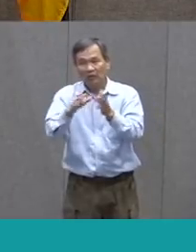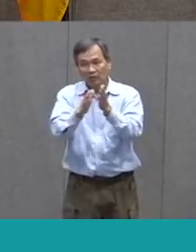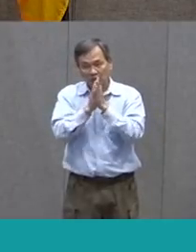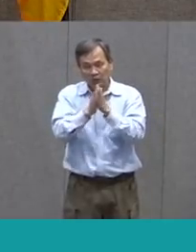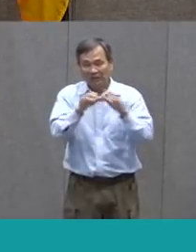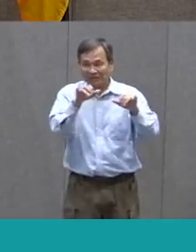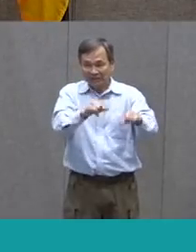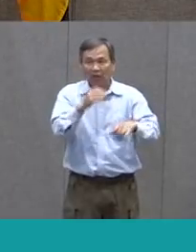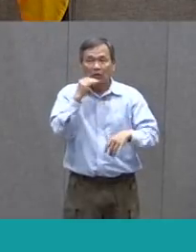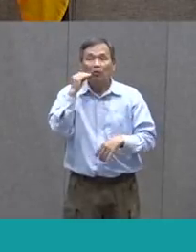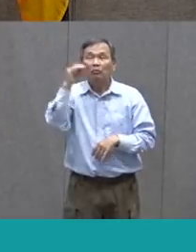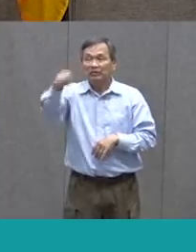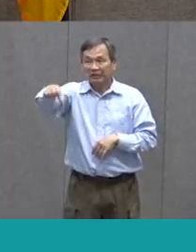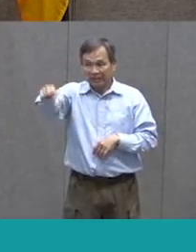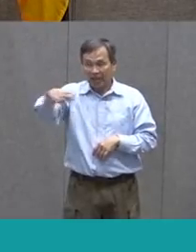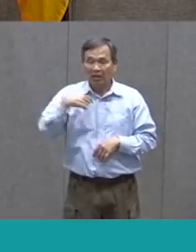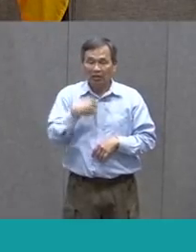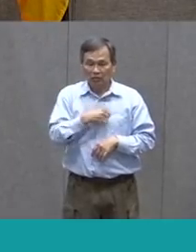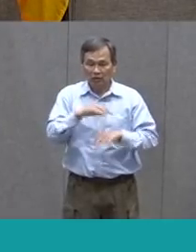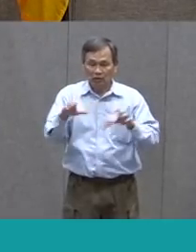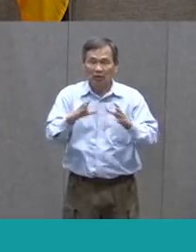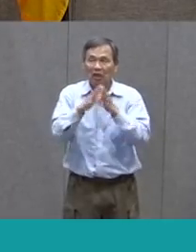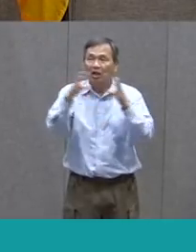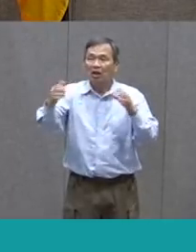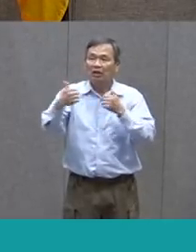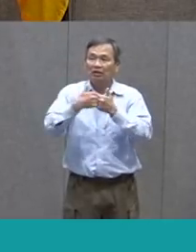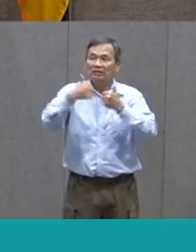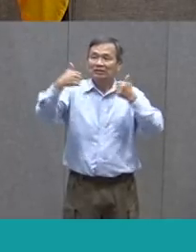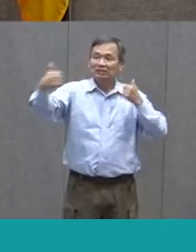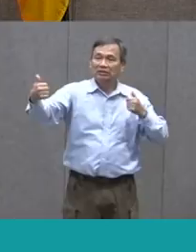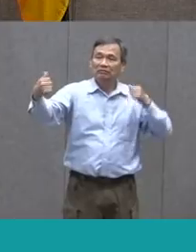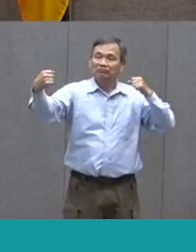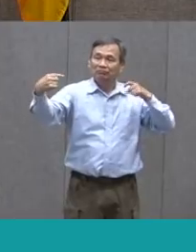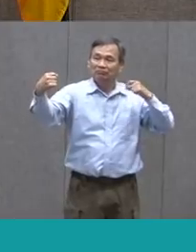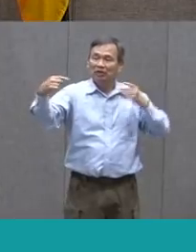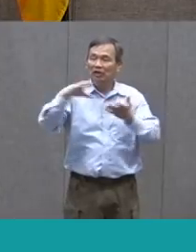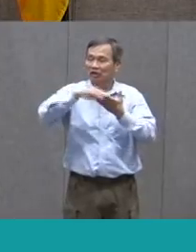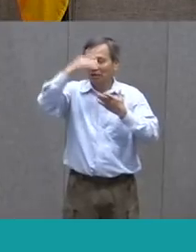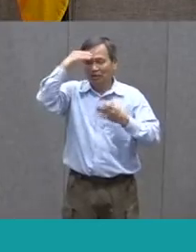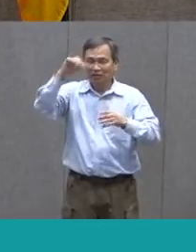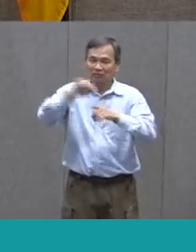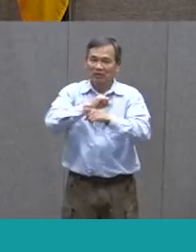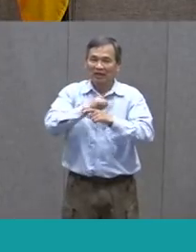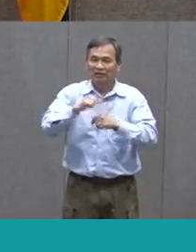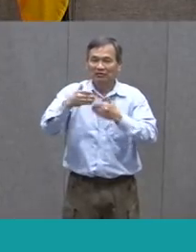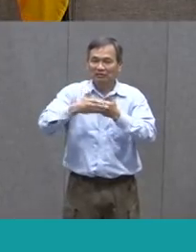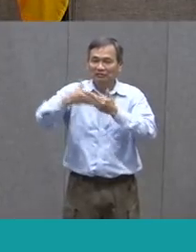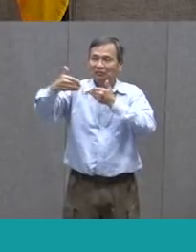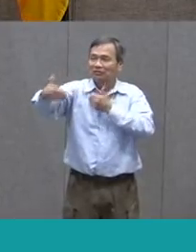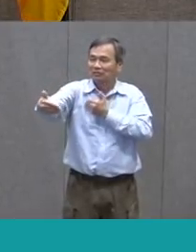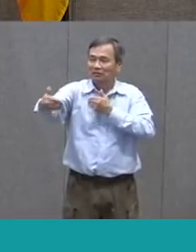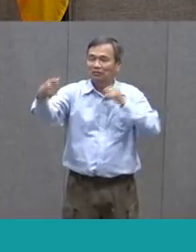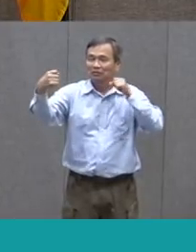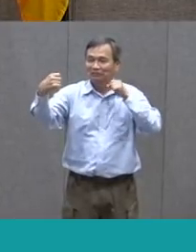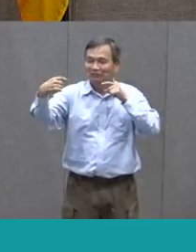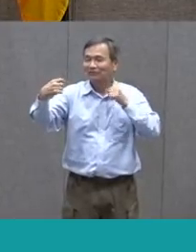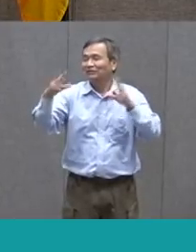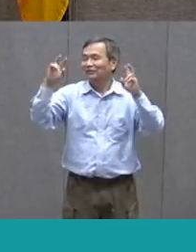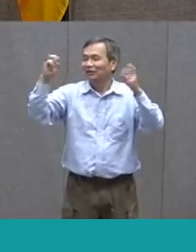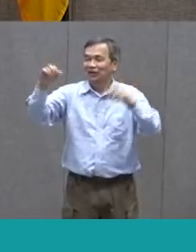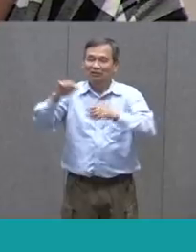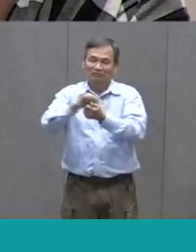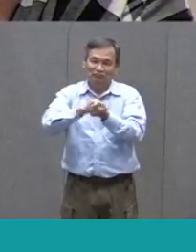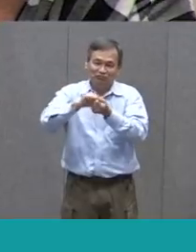stays home. And we're doing a lot of distance learning. So we're practicing our social distancing. That's right. We're washing our hands a lot.